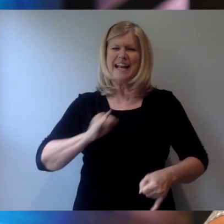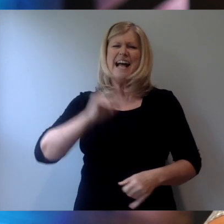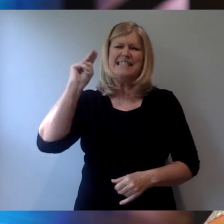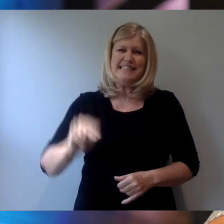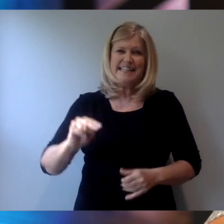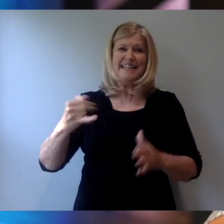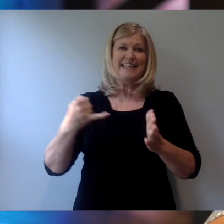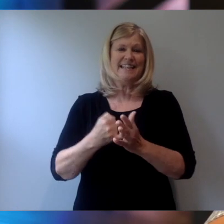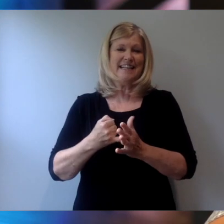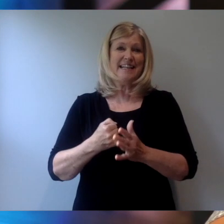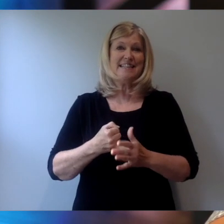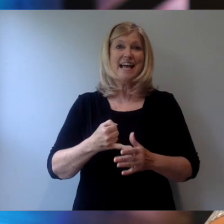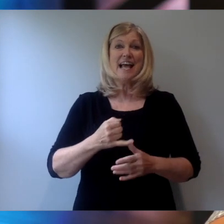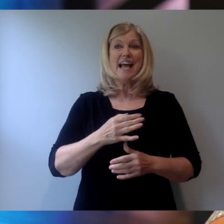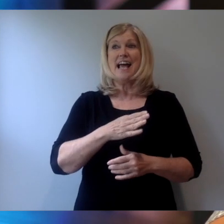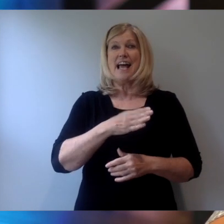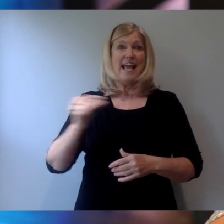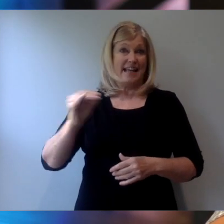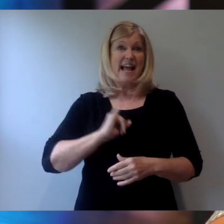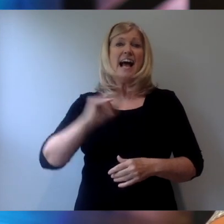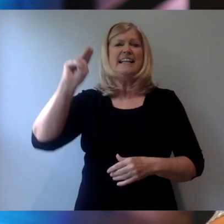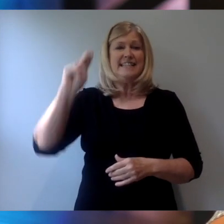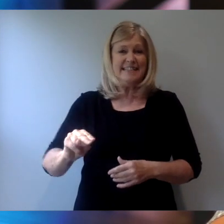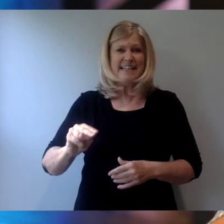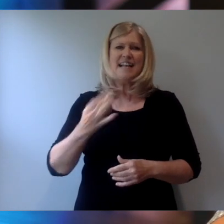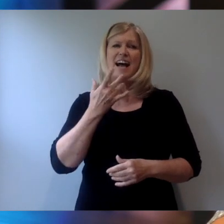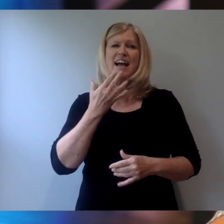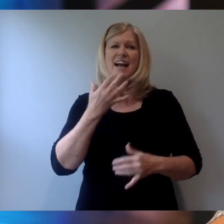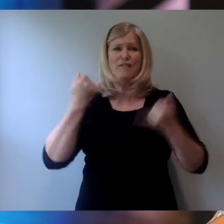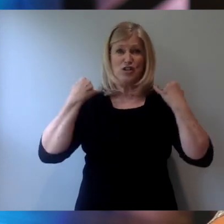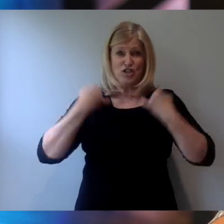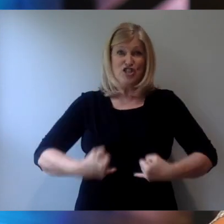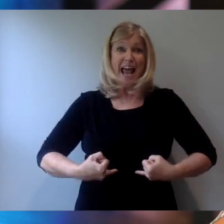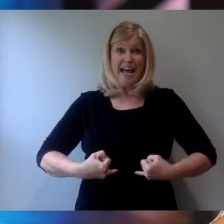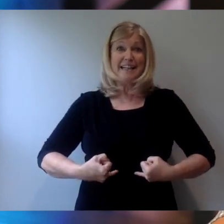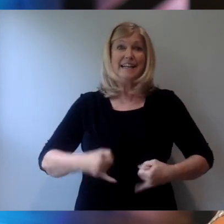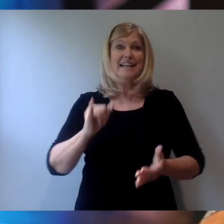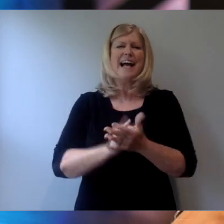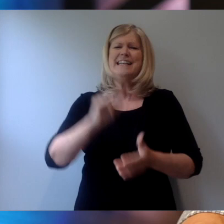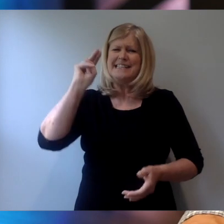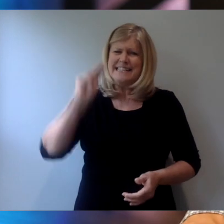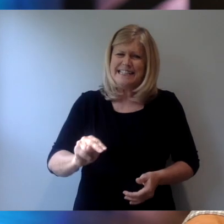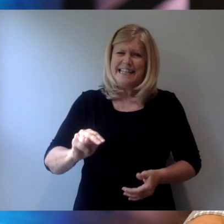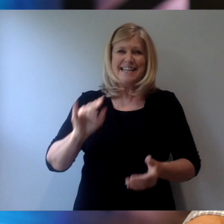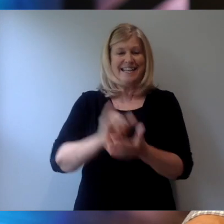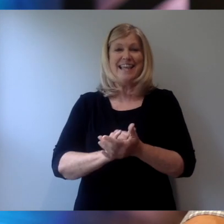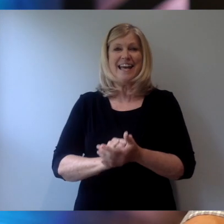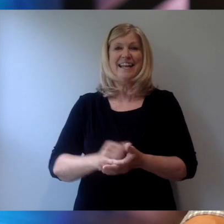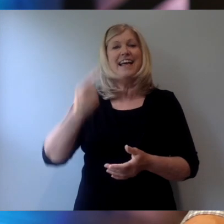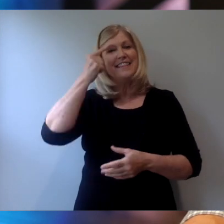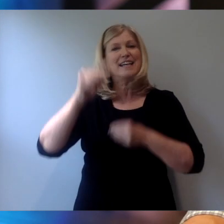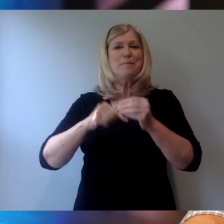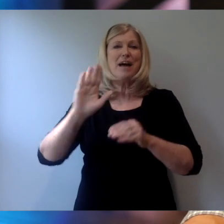colorful windbreaker. That's what I needed. You think about your own life, if you're older or